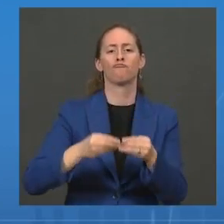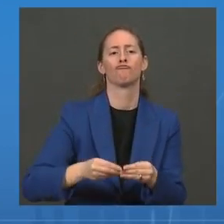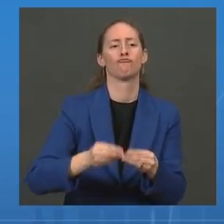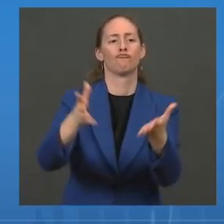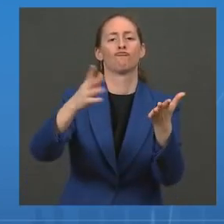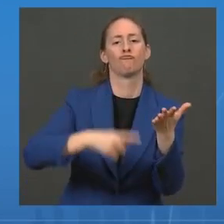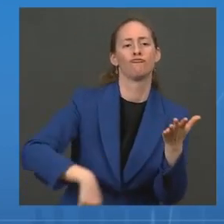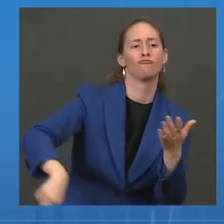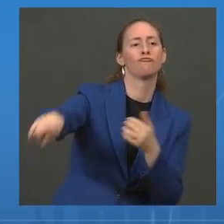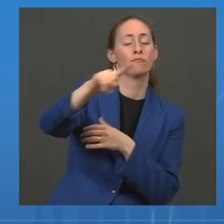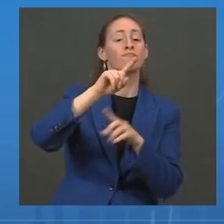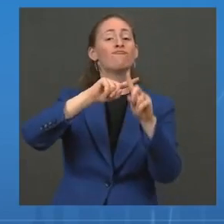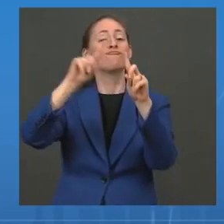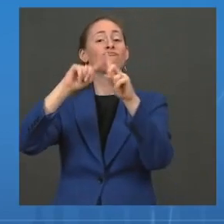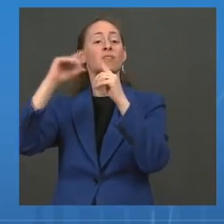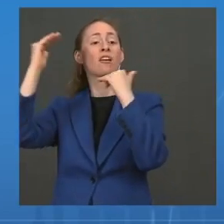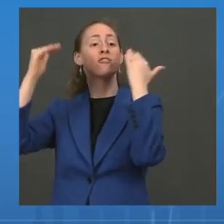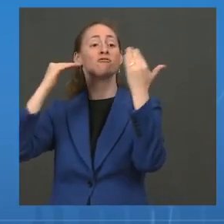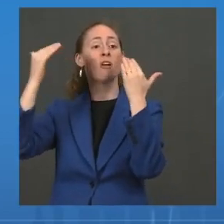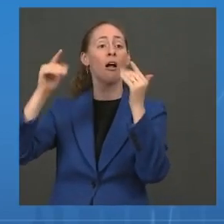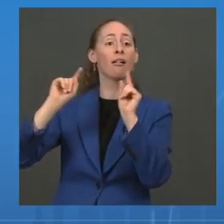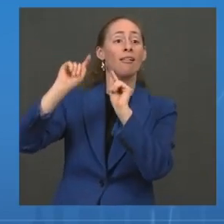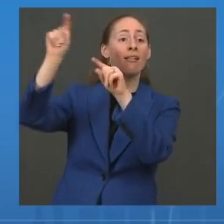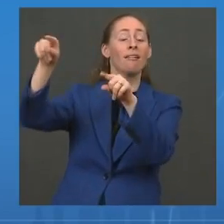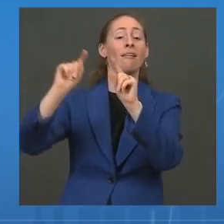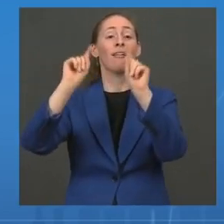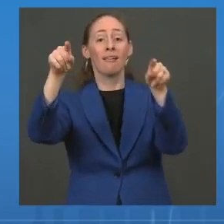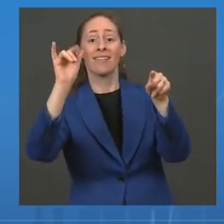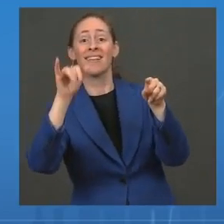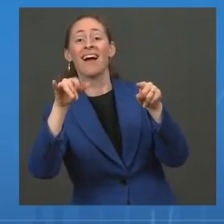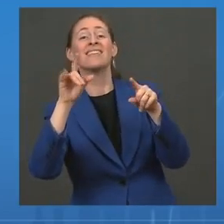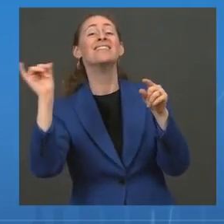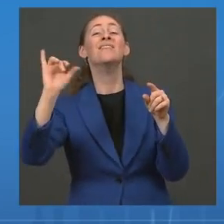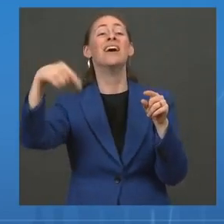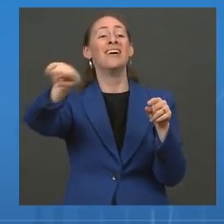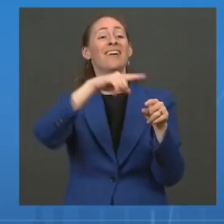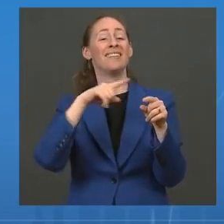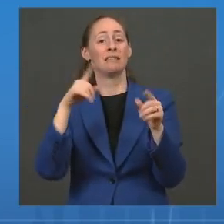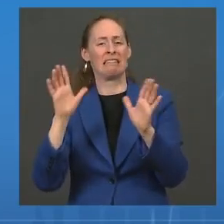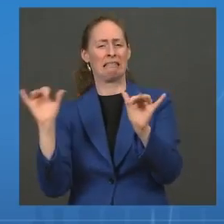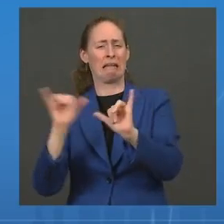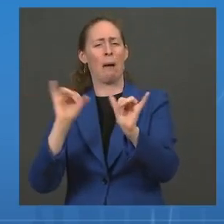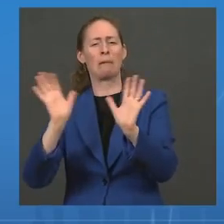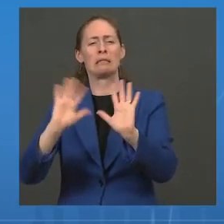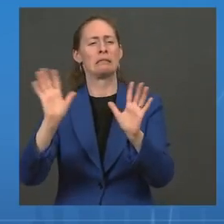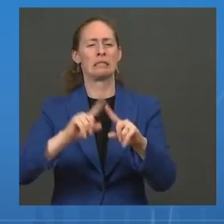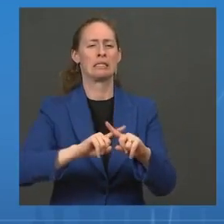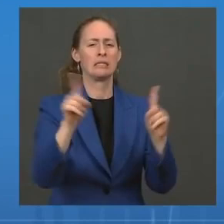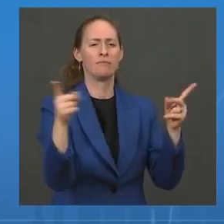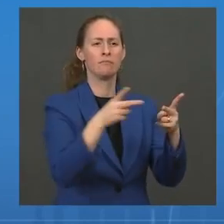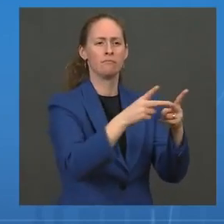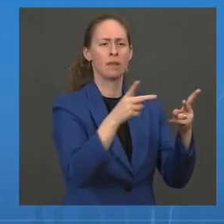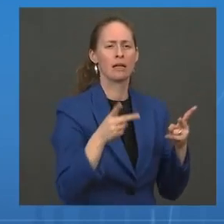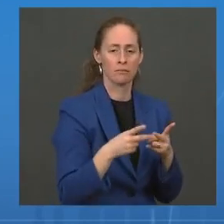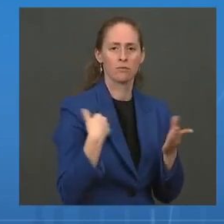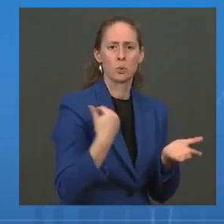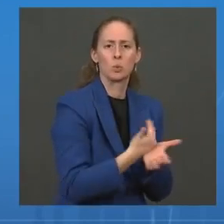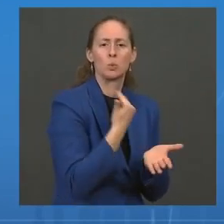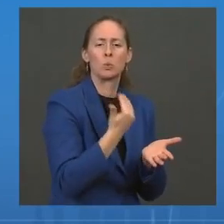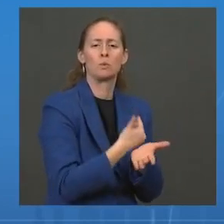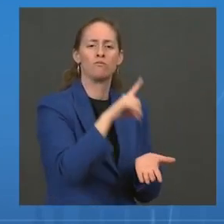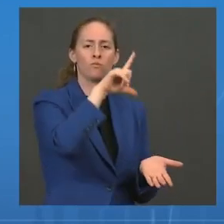vaccinated are not the right places for kids 5 to 11. So we're bringing on the 20,000 sites that we've talked about, including